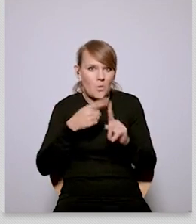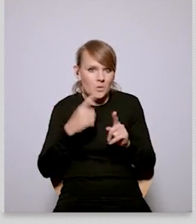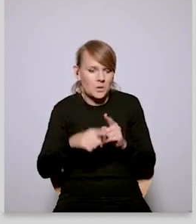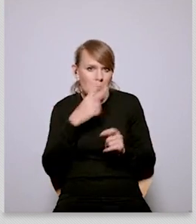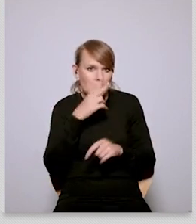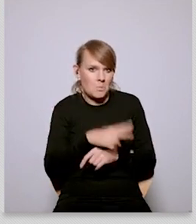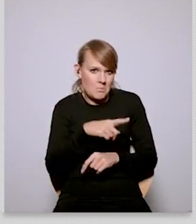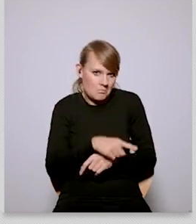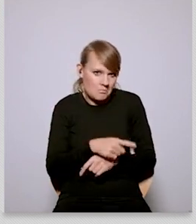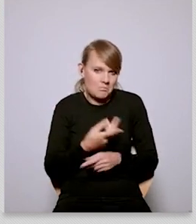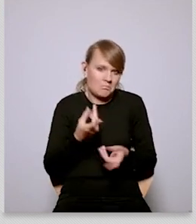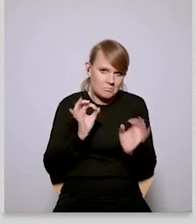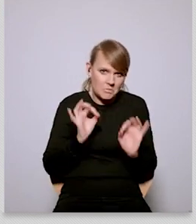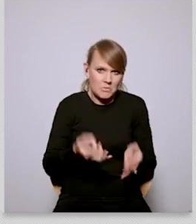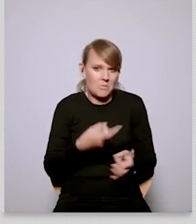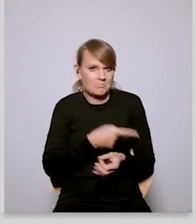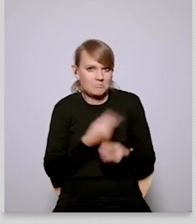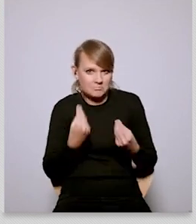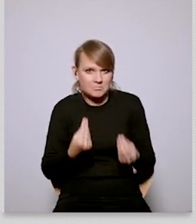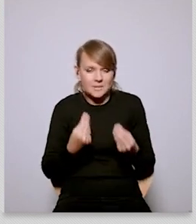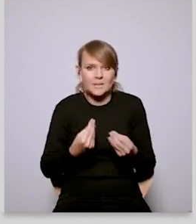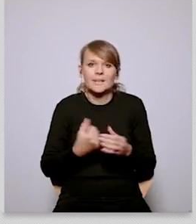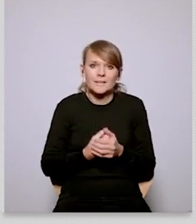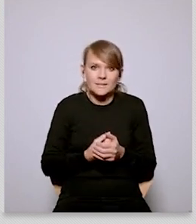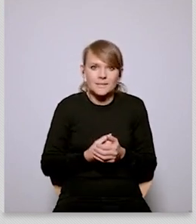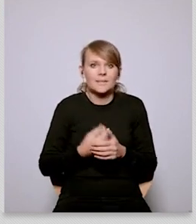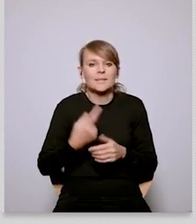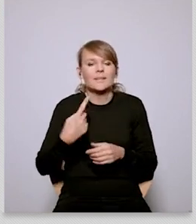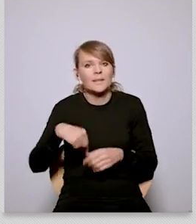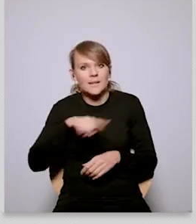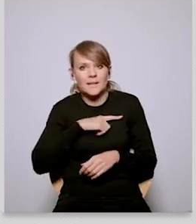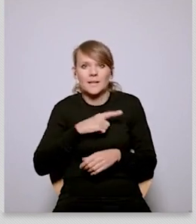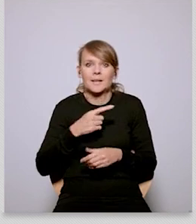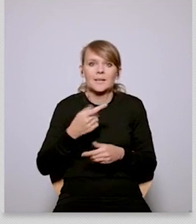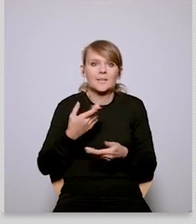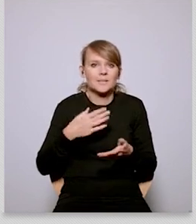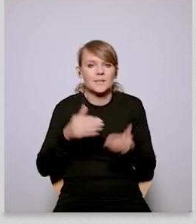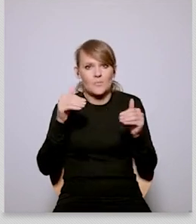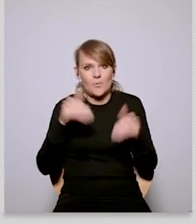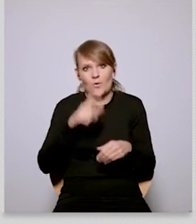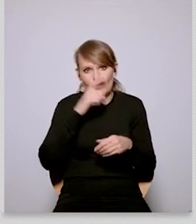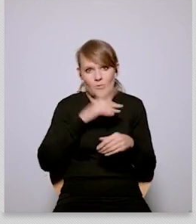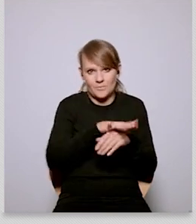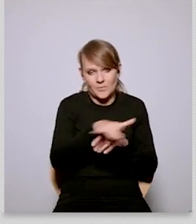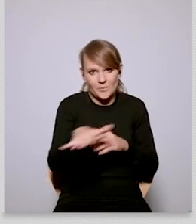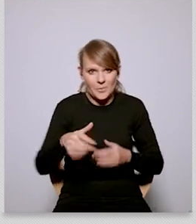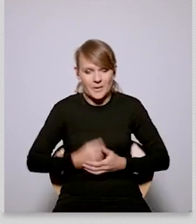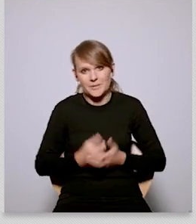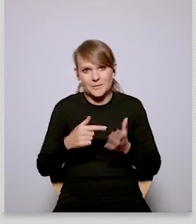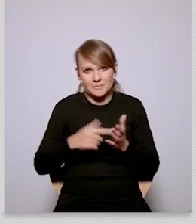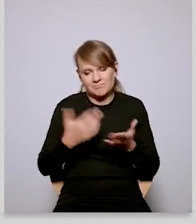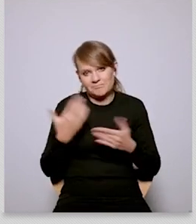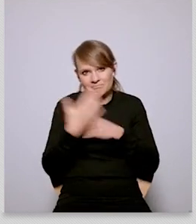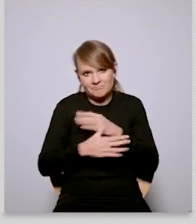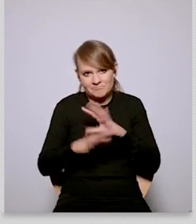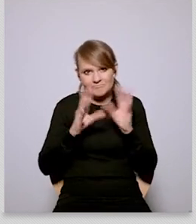actually hinder it we will stop it from moving fast enough and this could be a